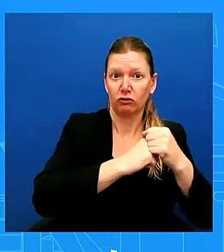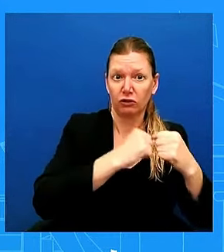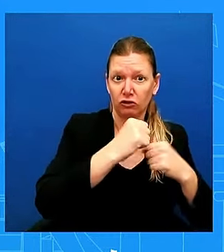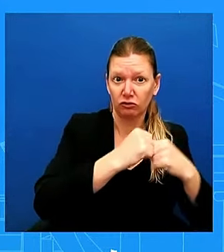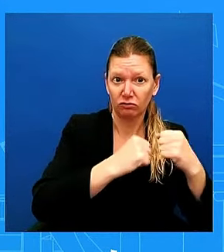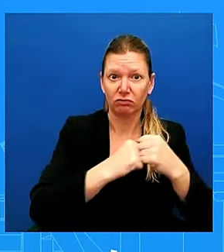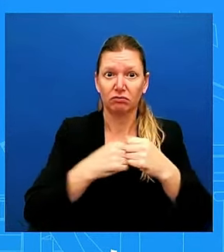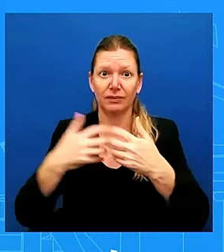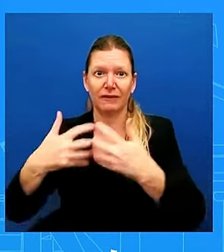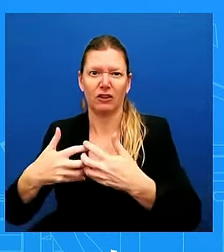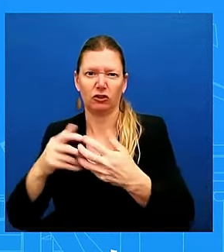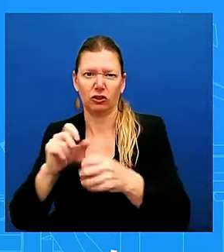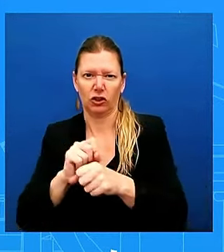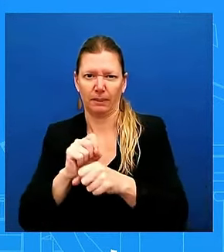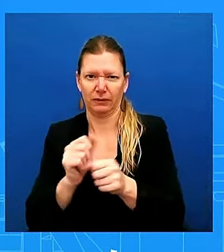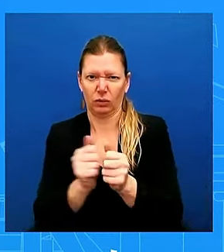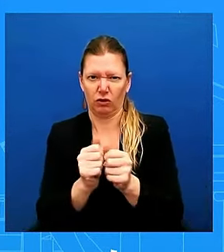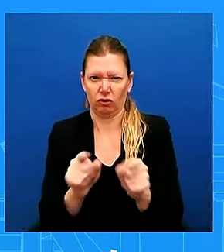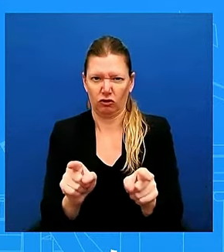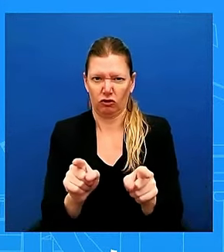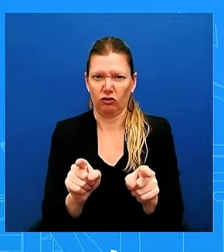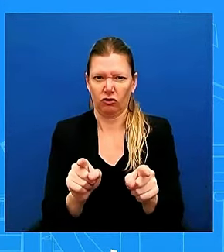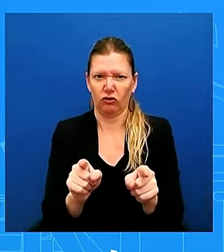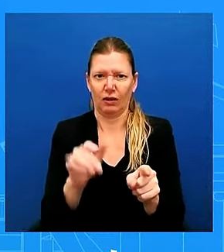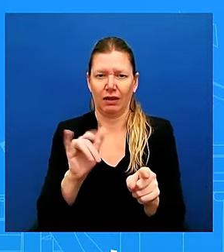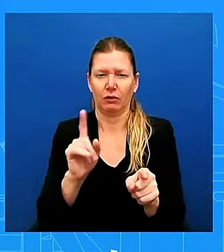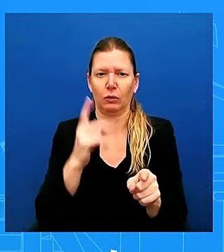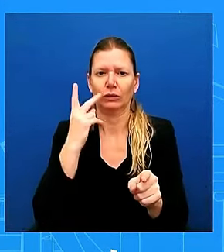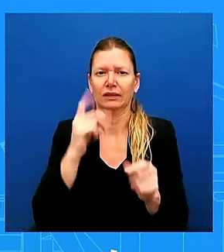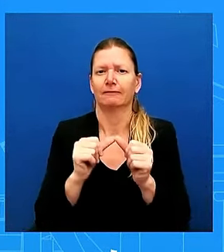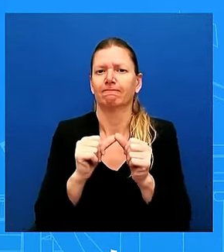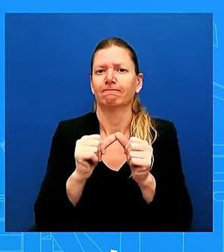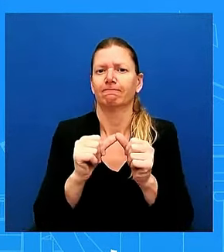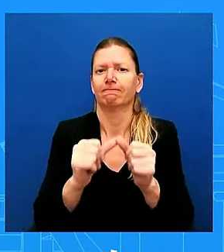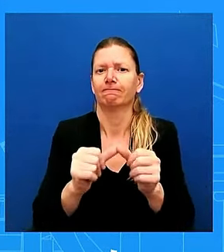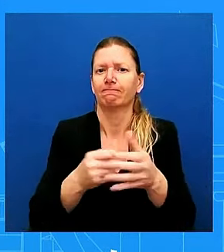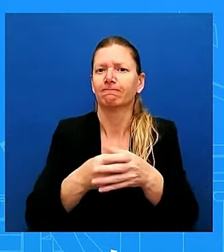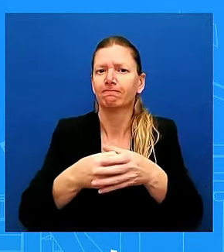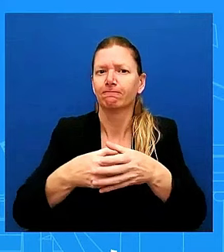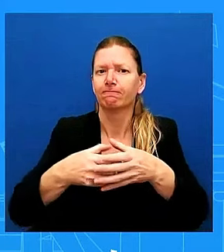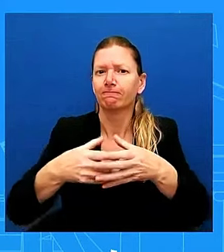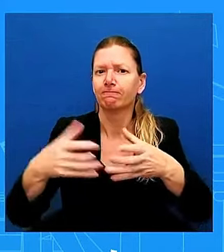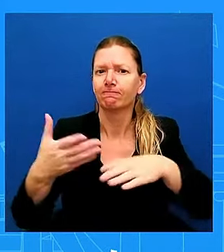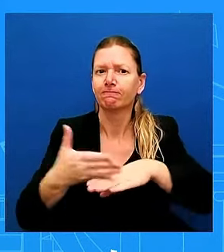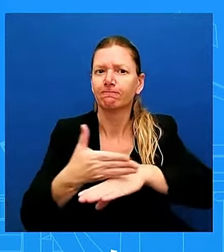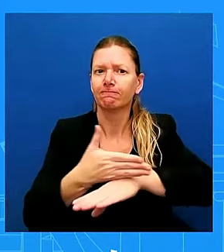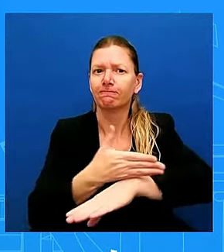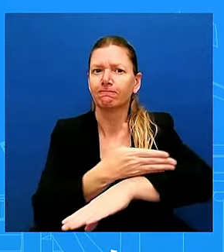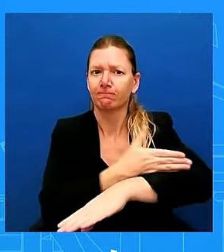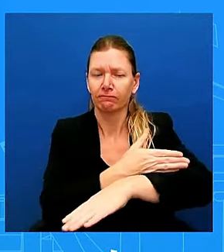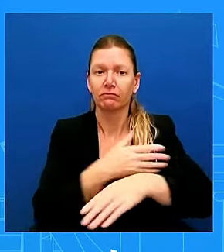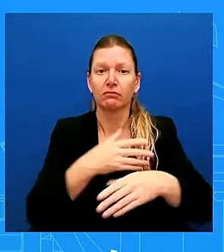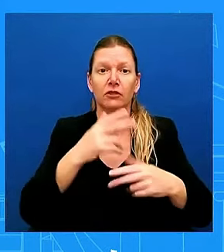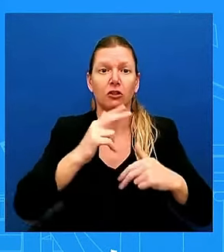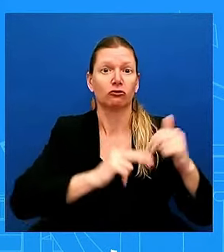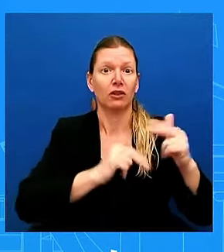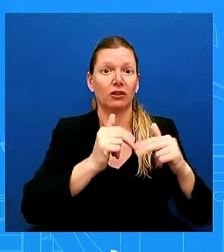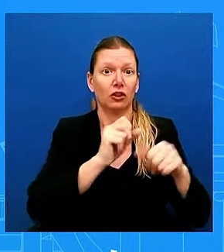construction workforce is hard at work with factory construction that is